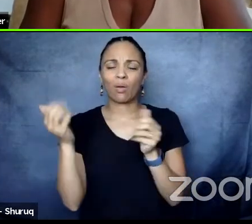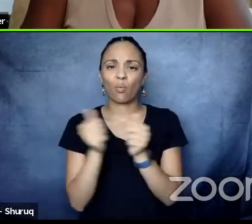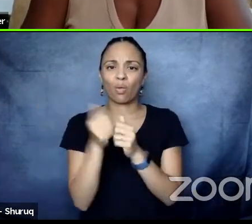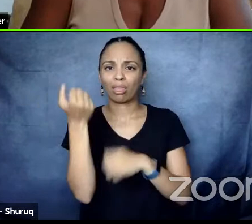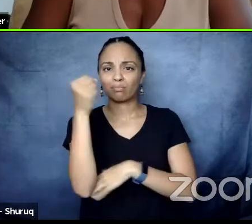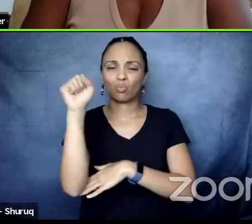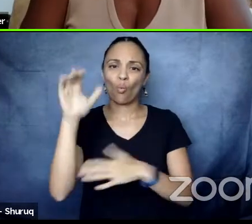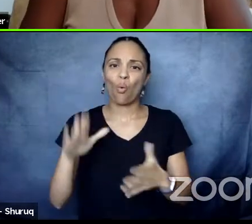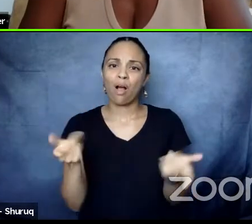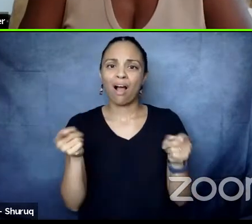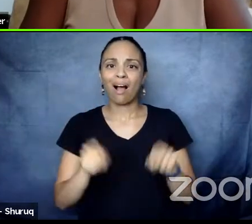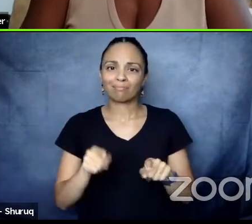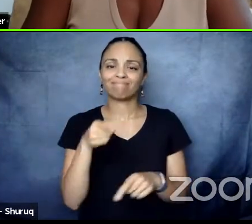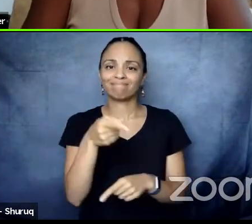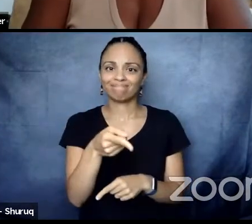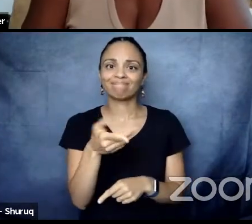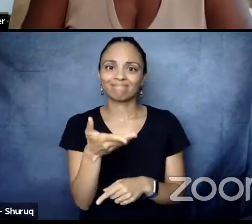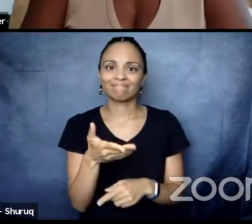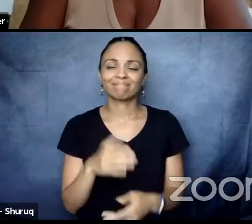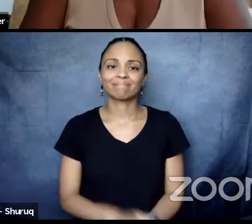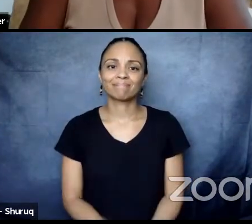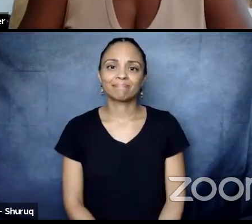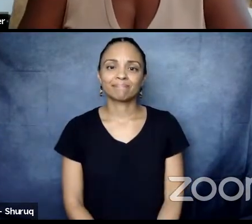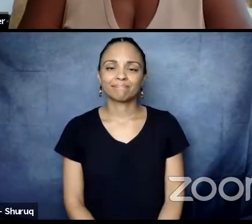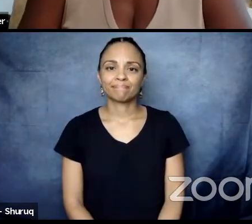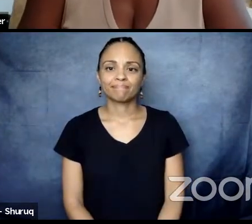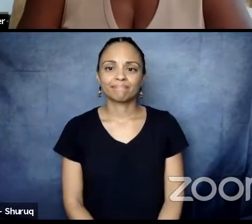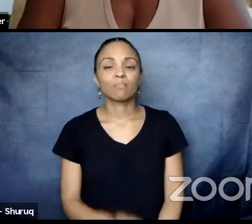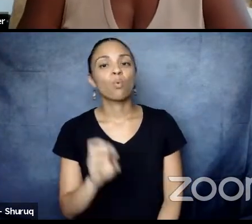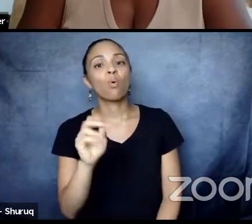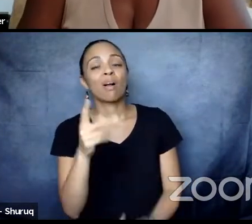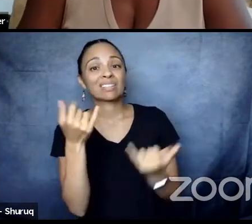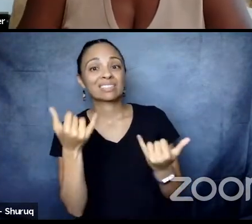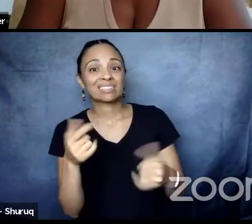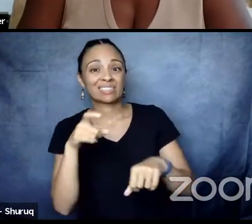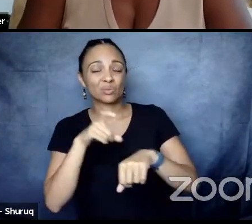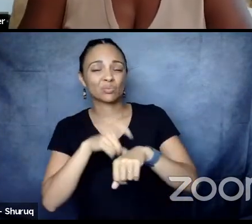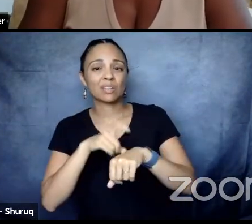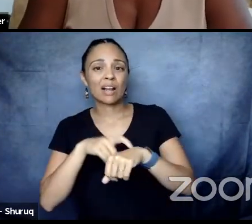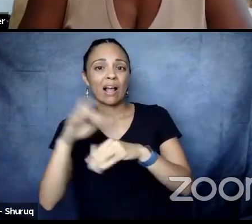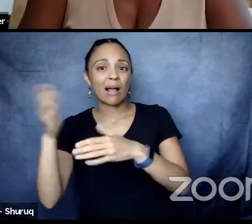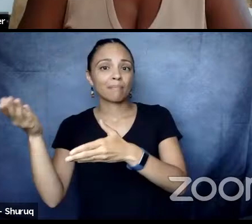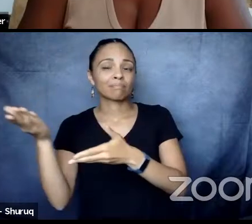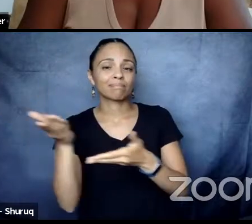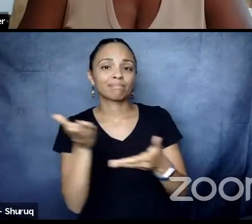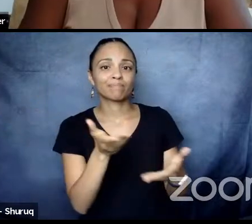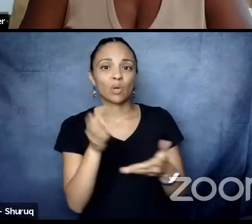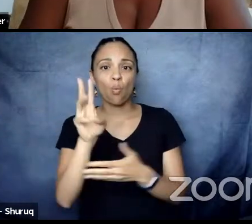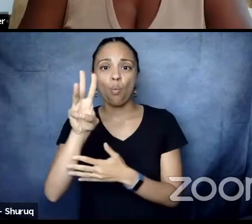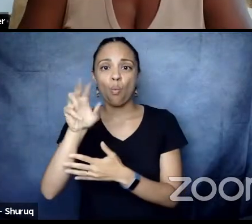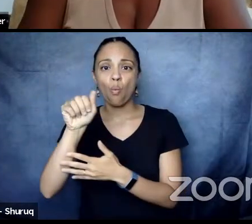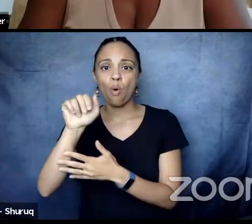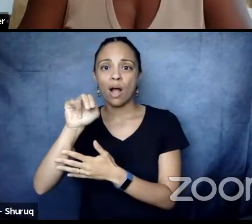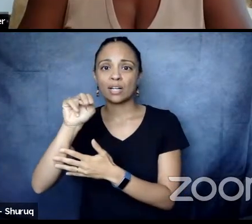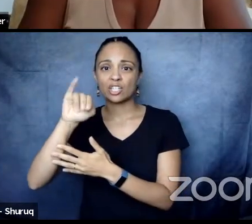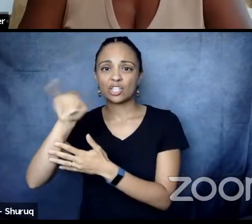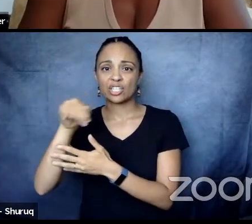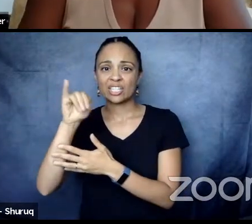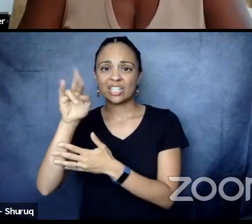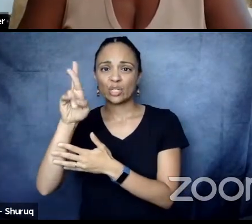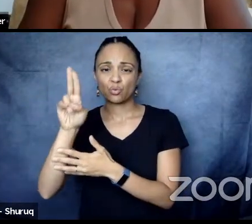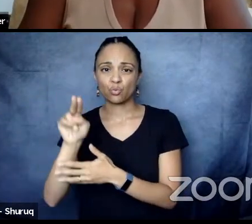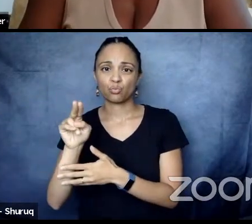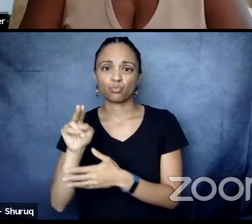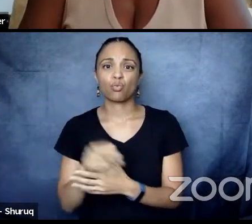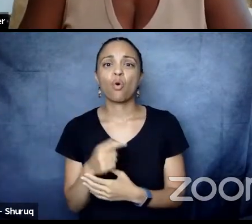Yeah. And it's time to bring Wanjiru in, but I also want the audience to know that what you said